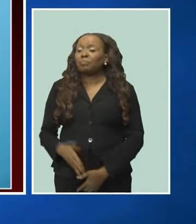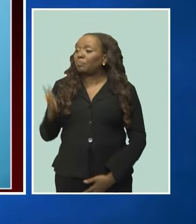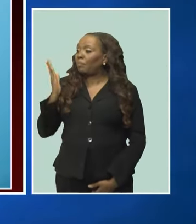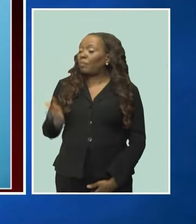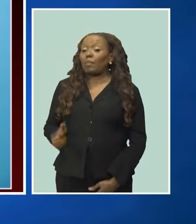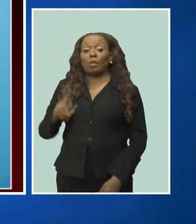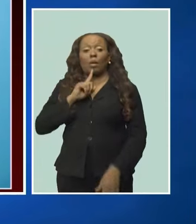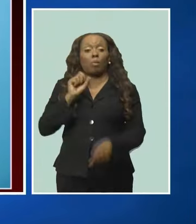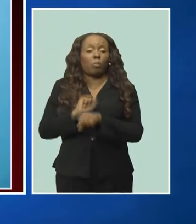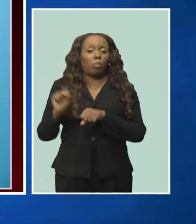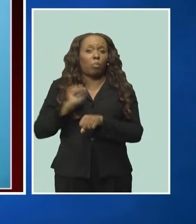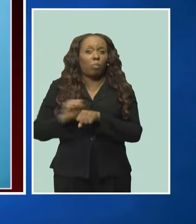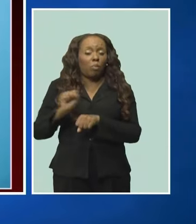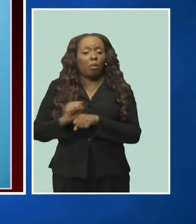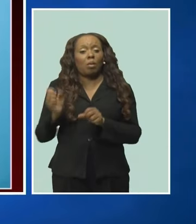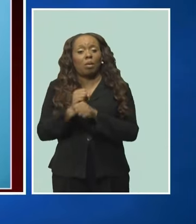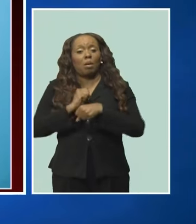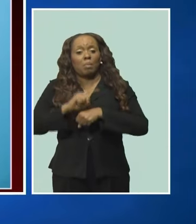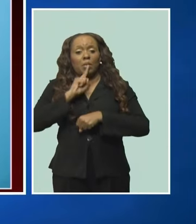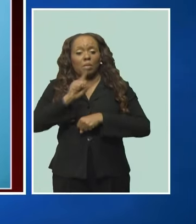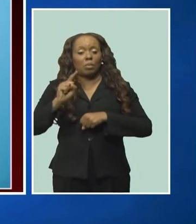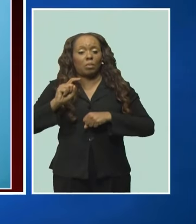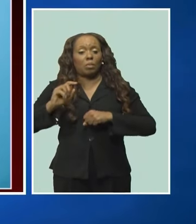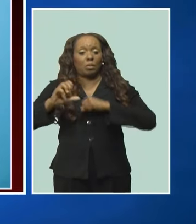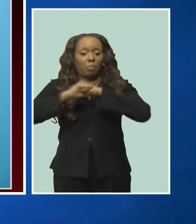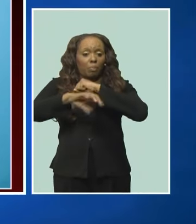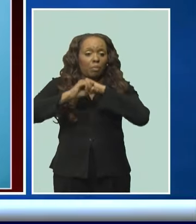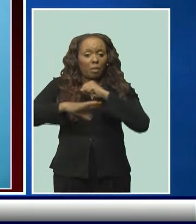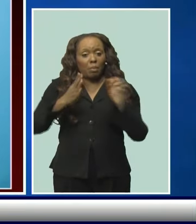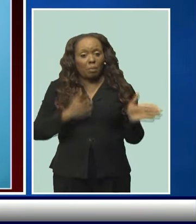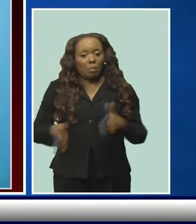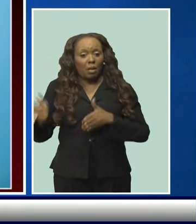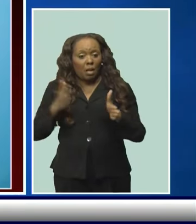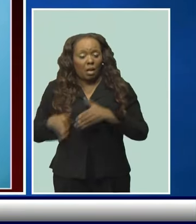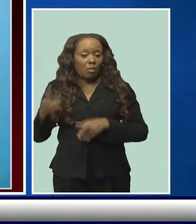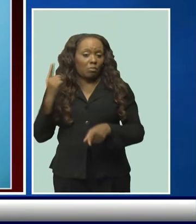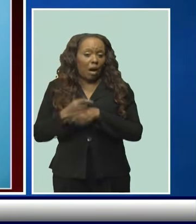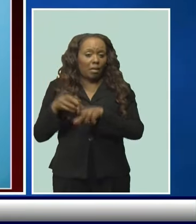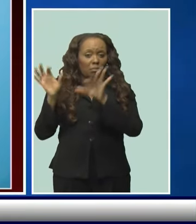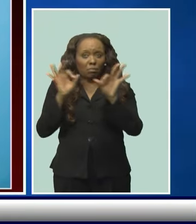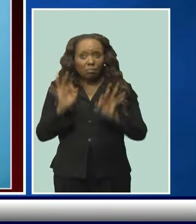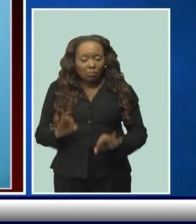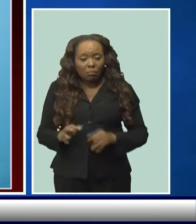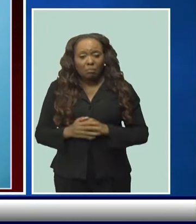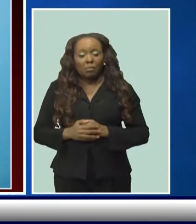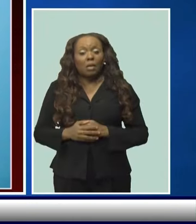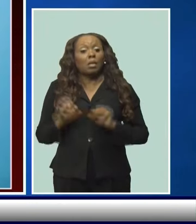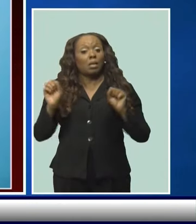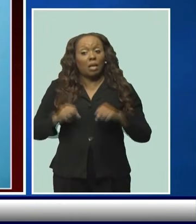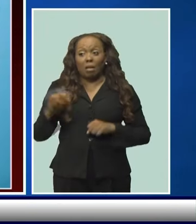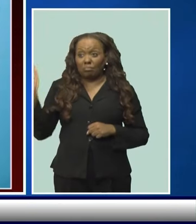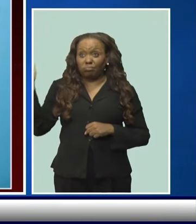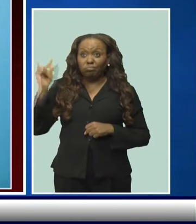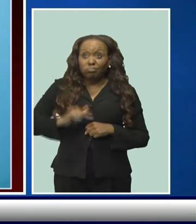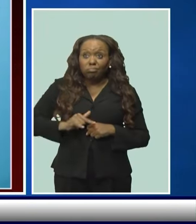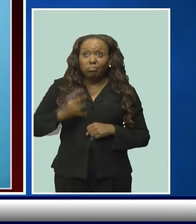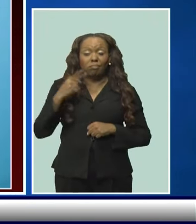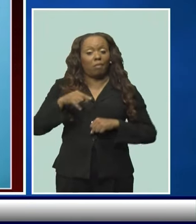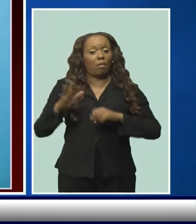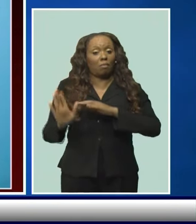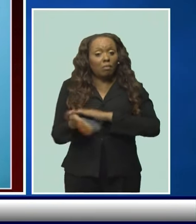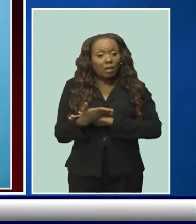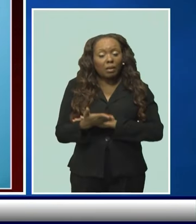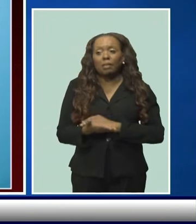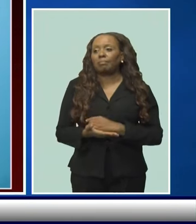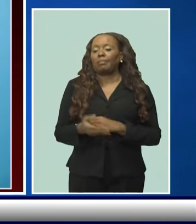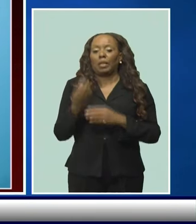sure that our marketing plan is right. We want to make sure that people know that we can come here for cricket, but there's a lot more you can come here for. So cricket plus, you can